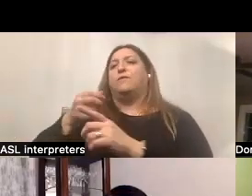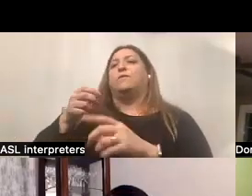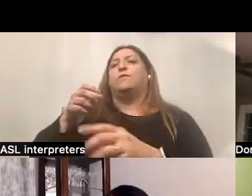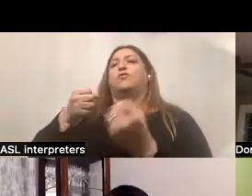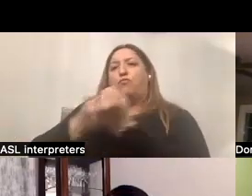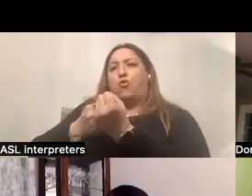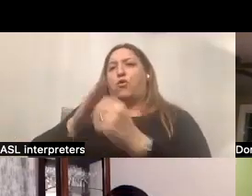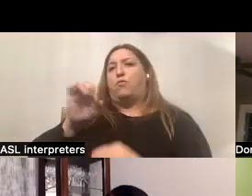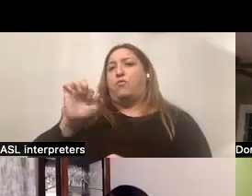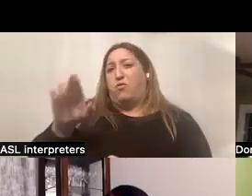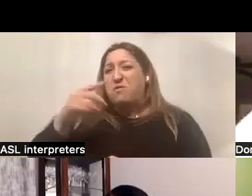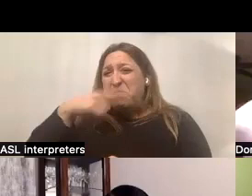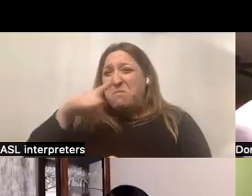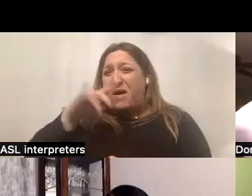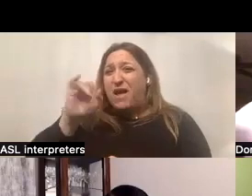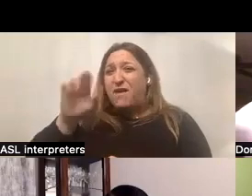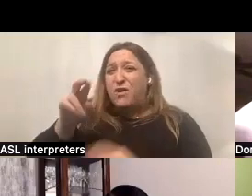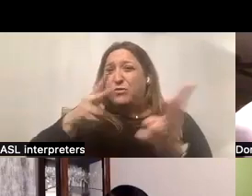put that link in the chat.